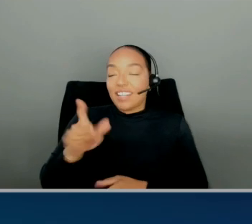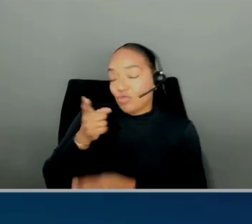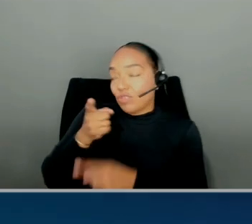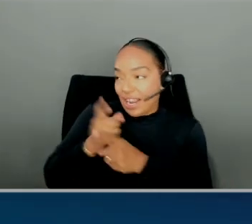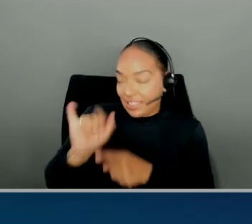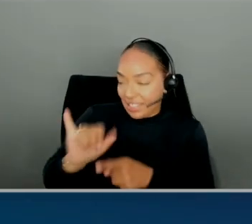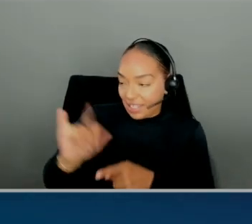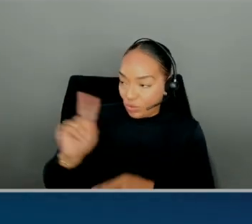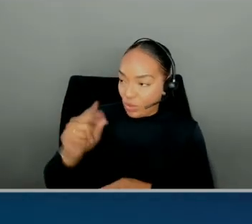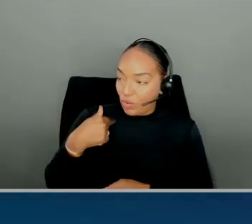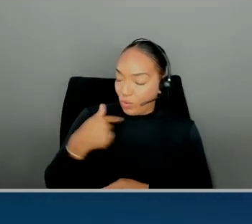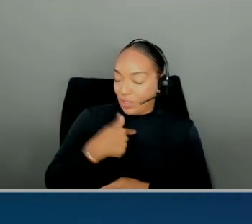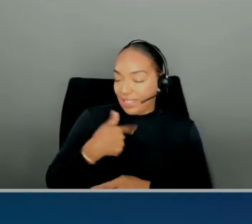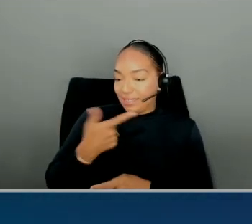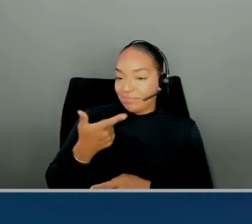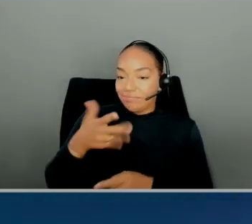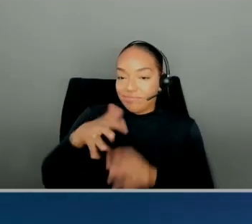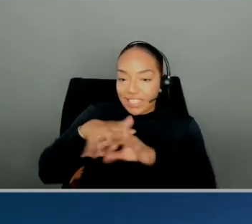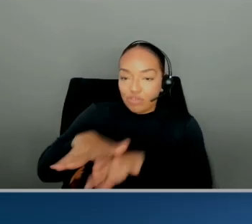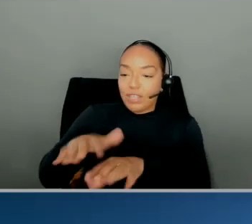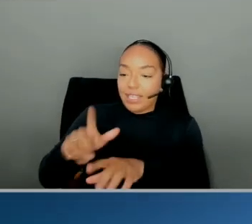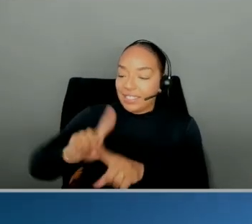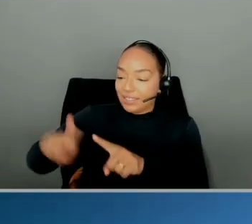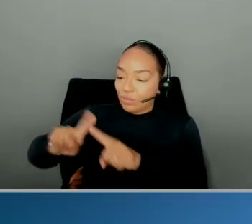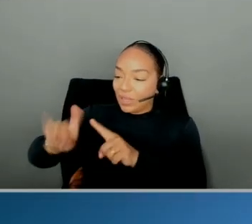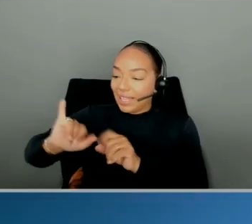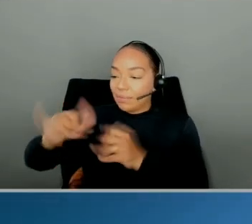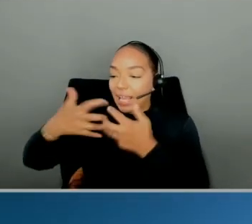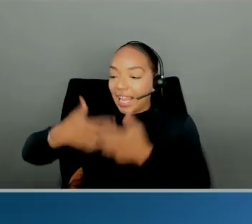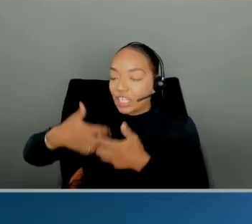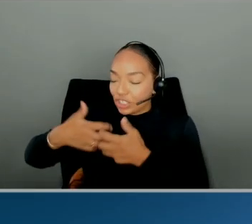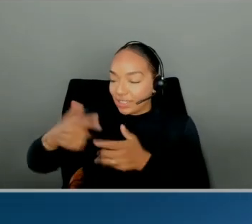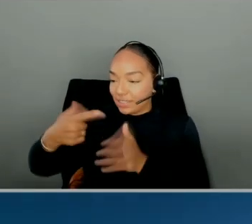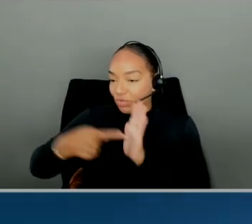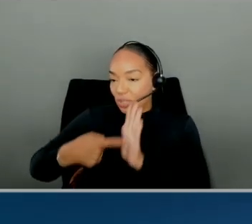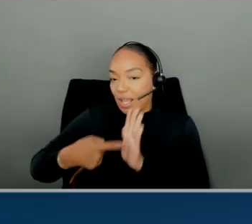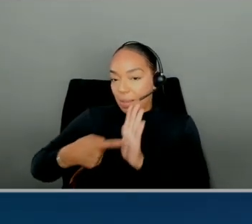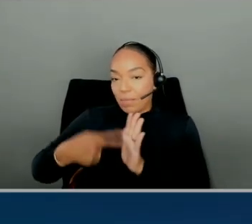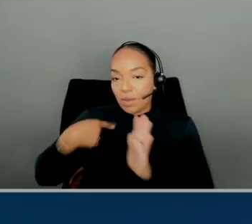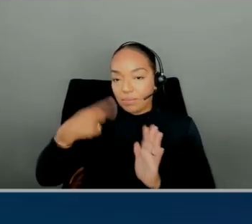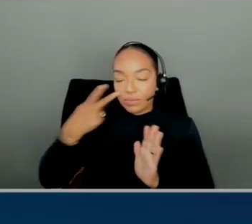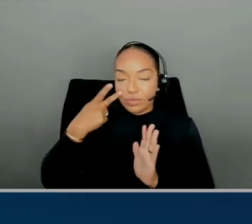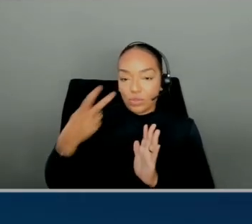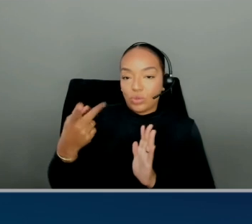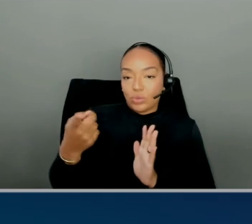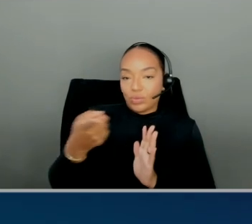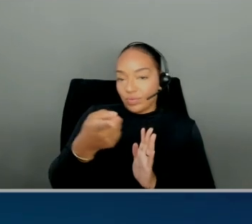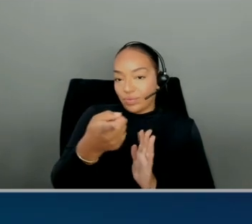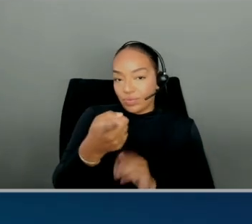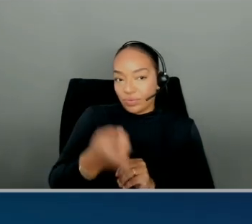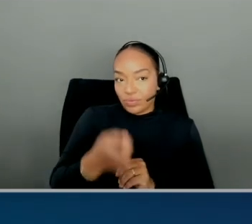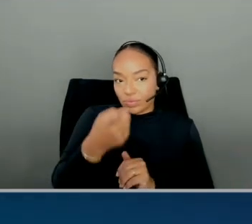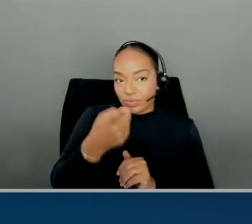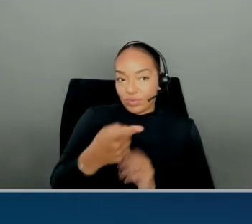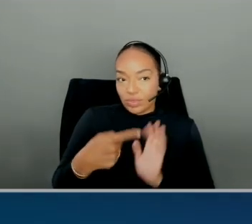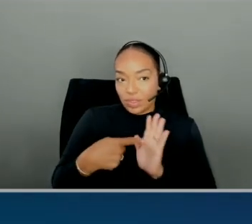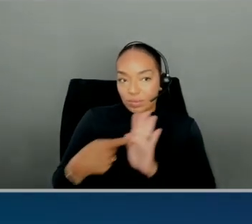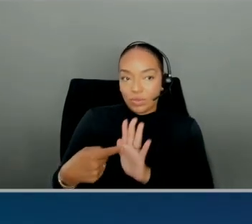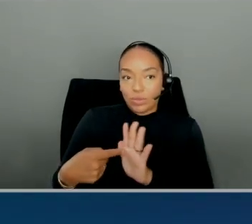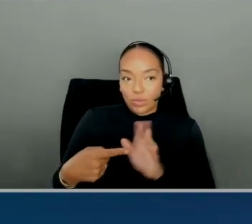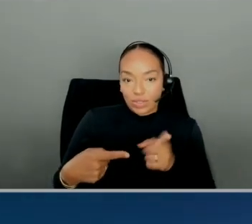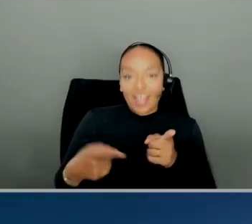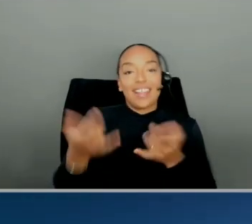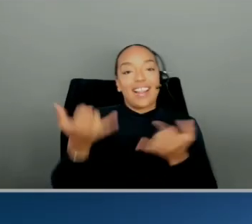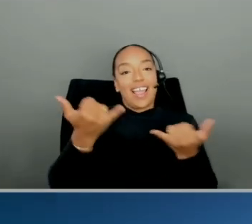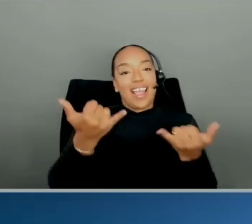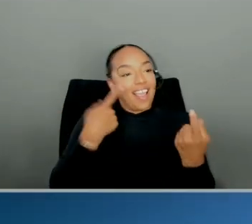engines. Like for example, here I'm showing you the... Okay, so we're the redshift. Yeah, here we go. Let's see it,